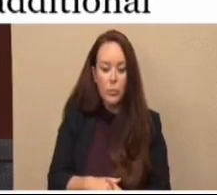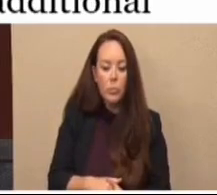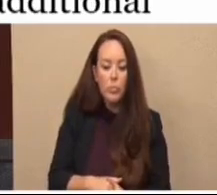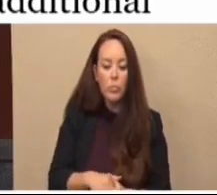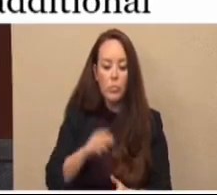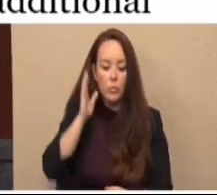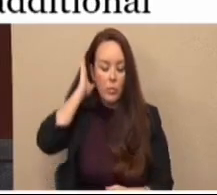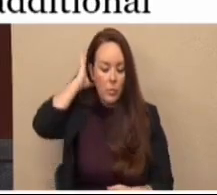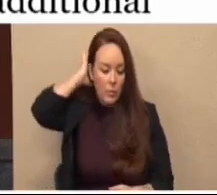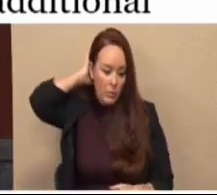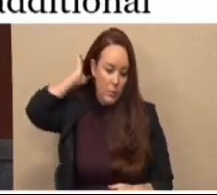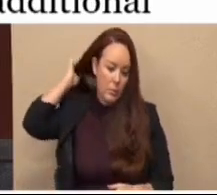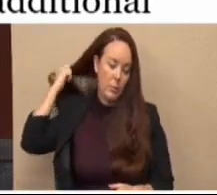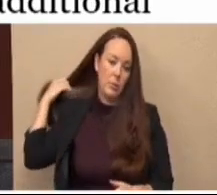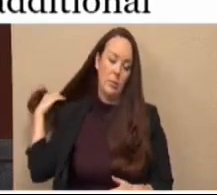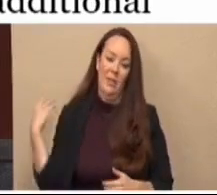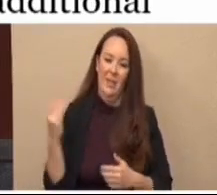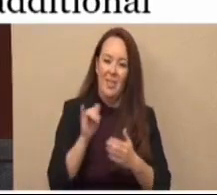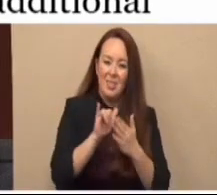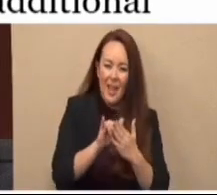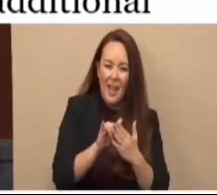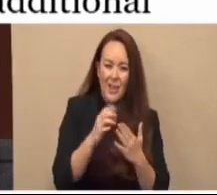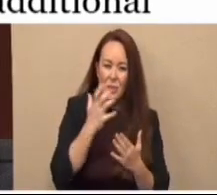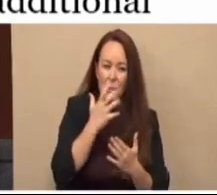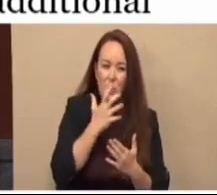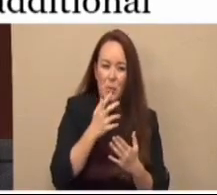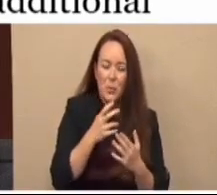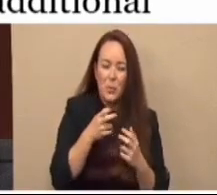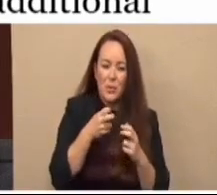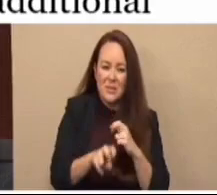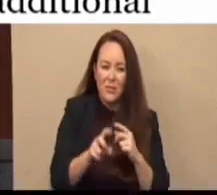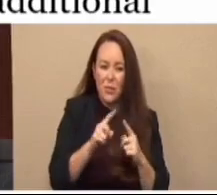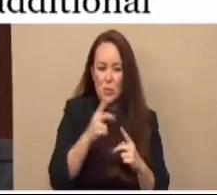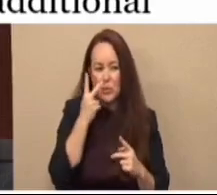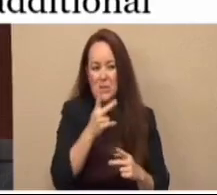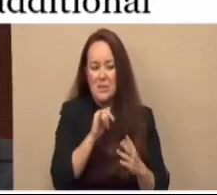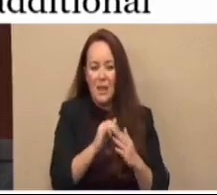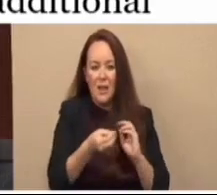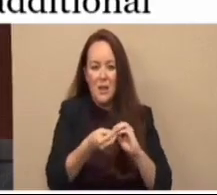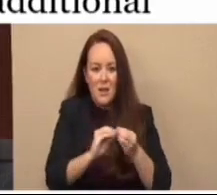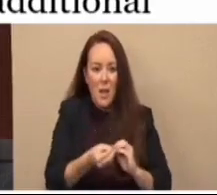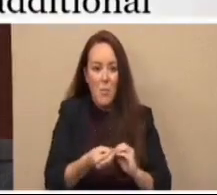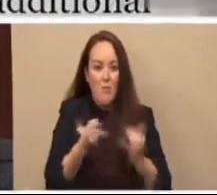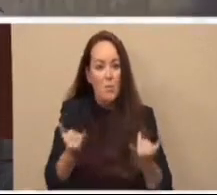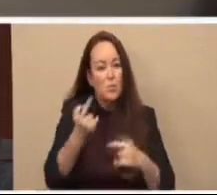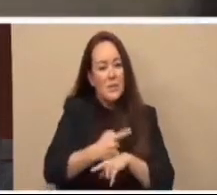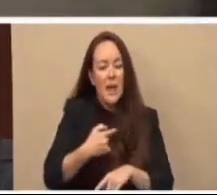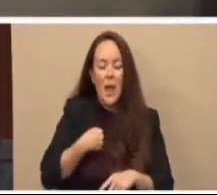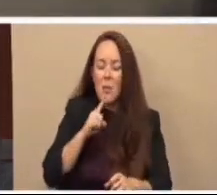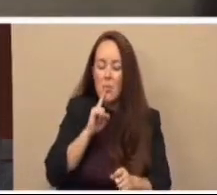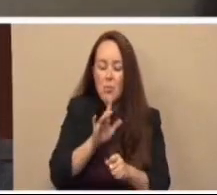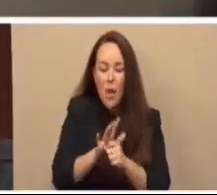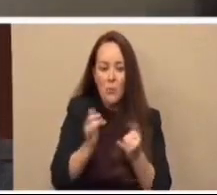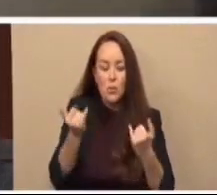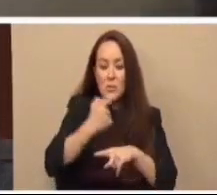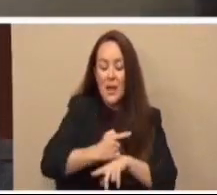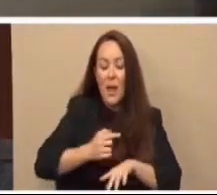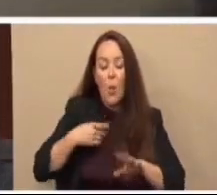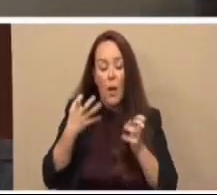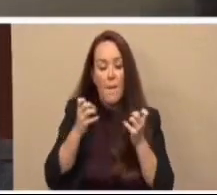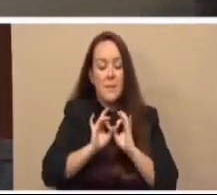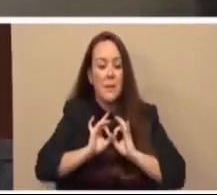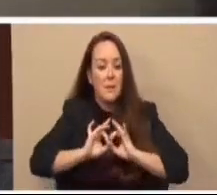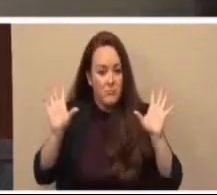Those are very difficult numbers, but one of the things I've promised today is transparency and being candid.